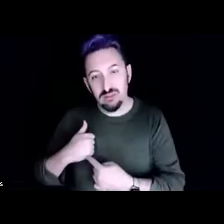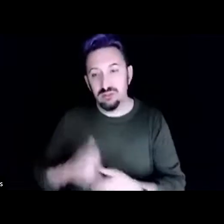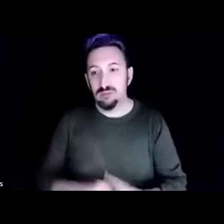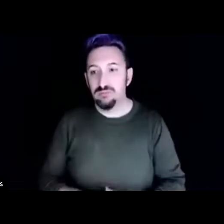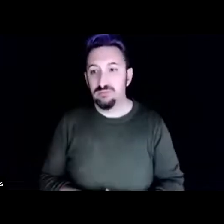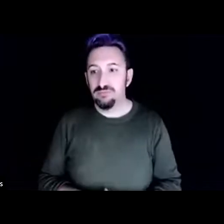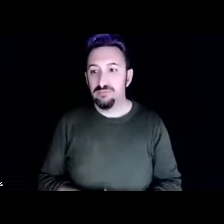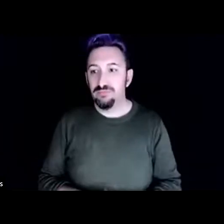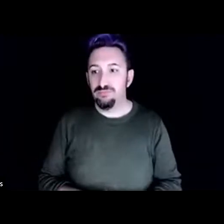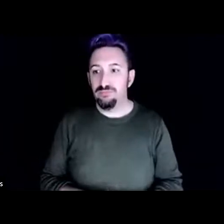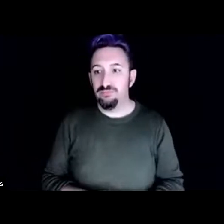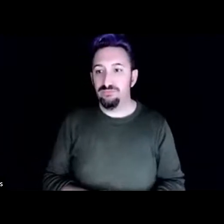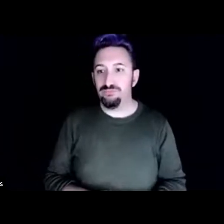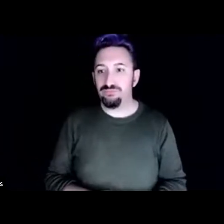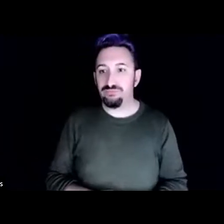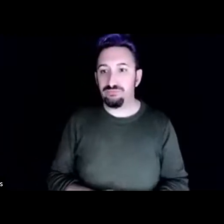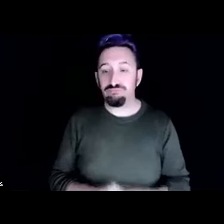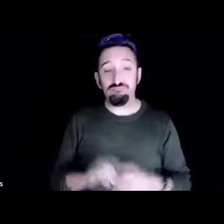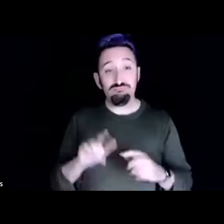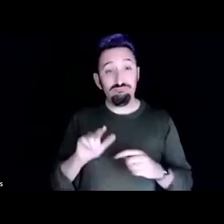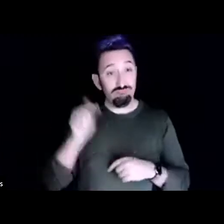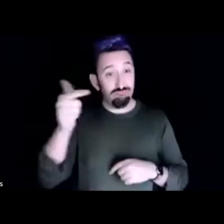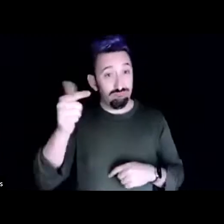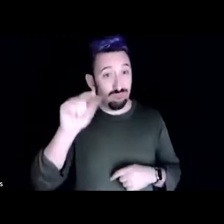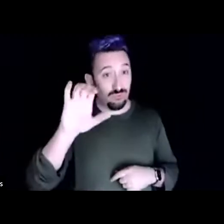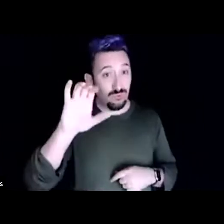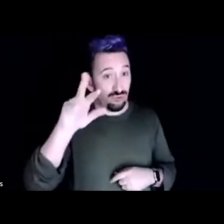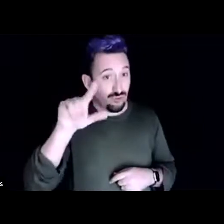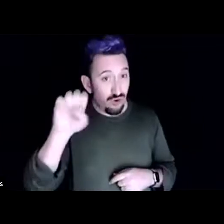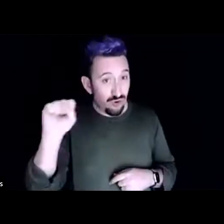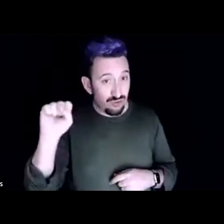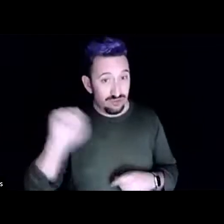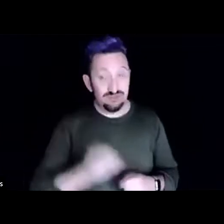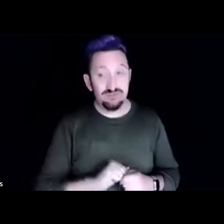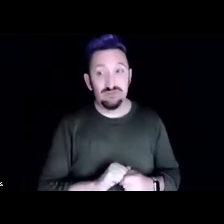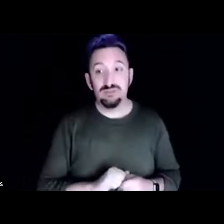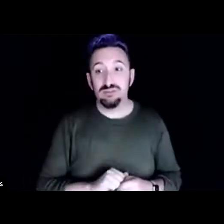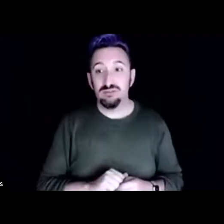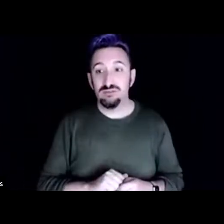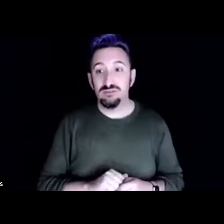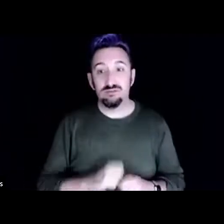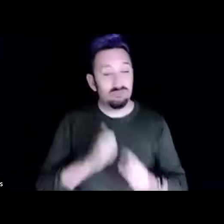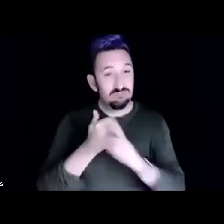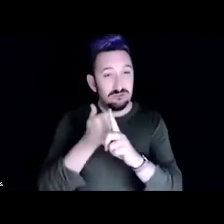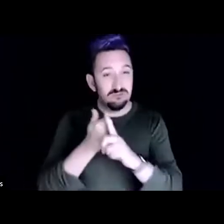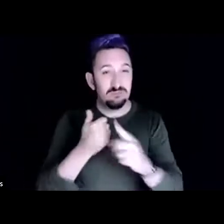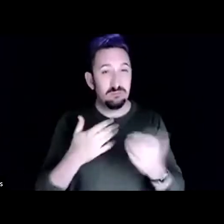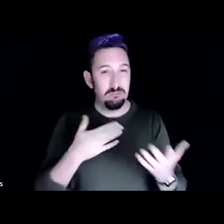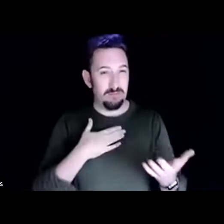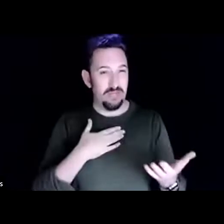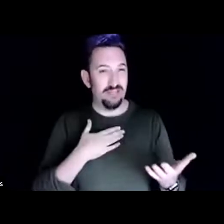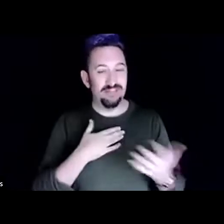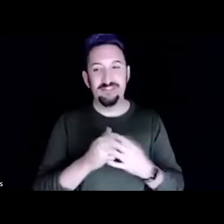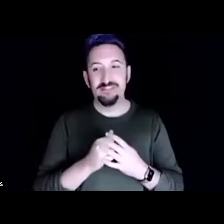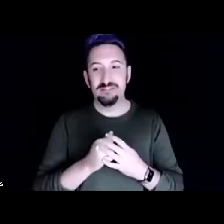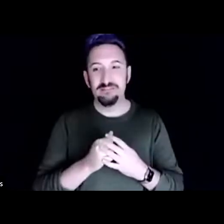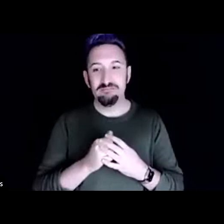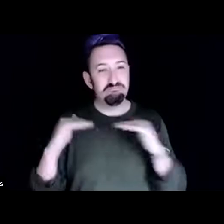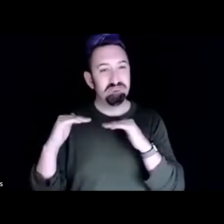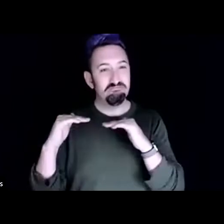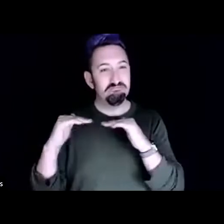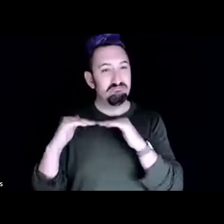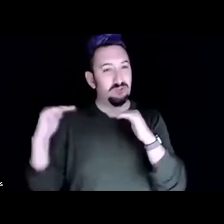I'm going to pass it over to Charles, who's sort of my co-teaching buddy